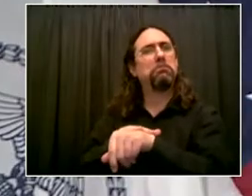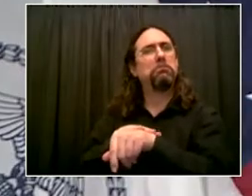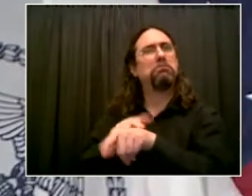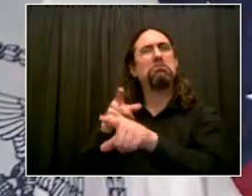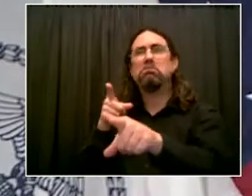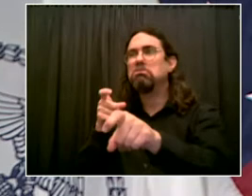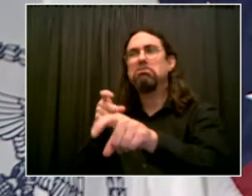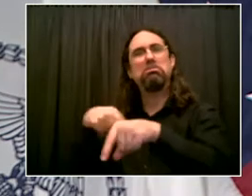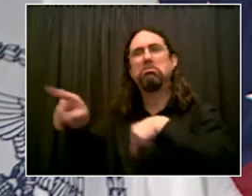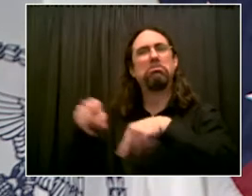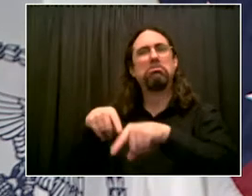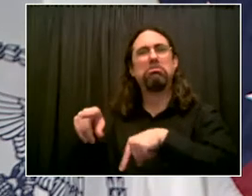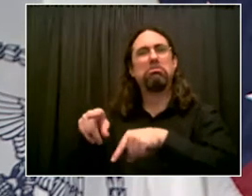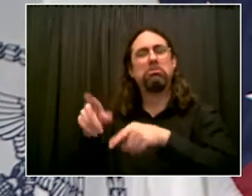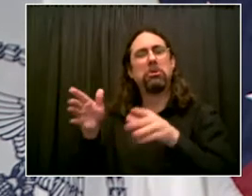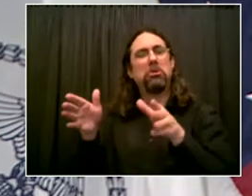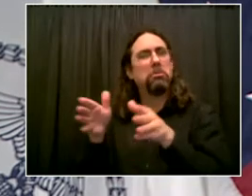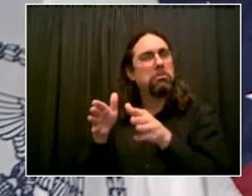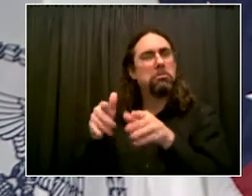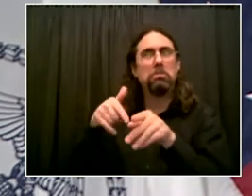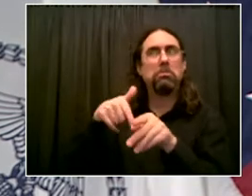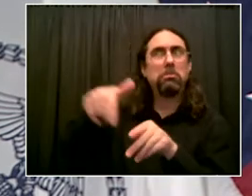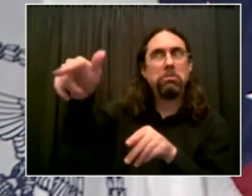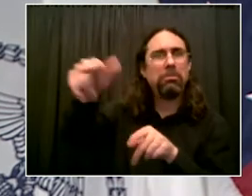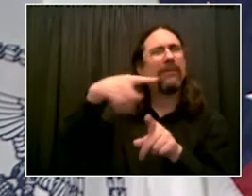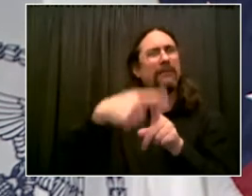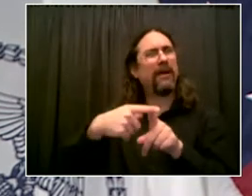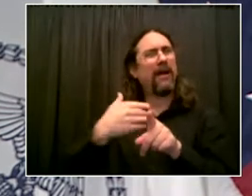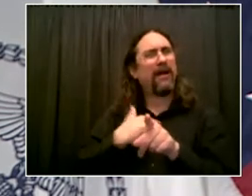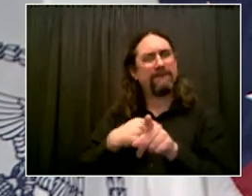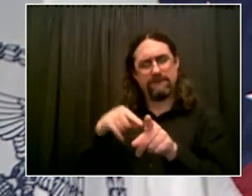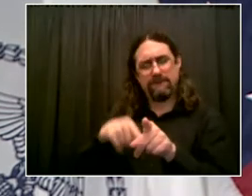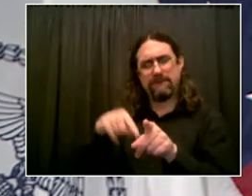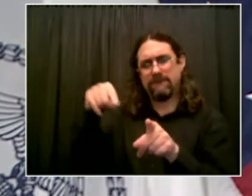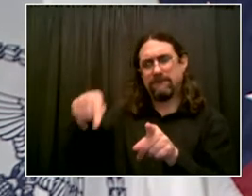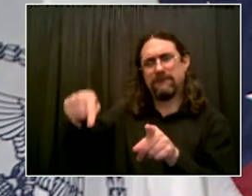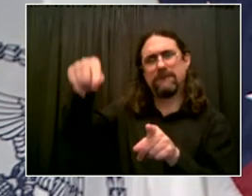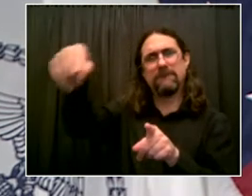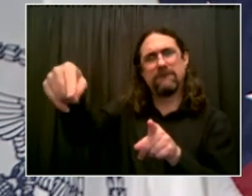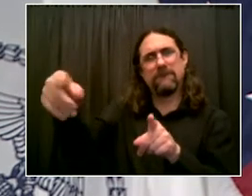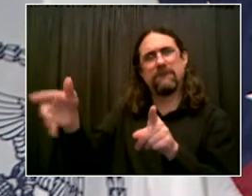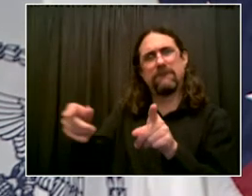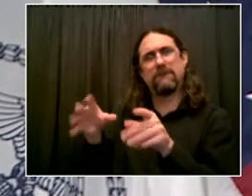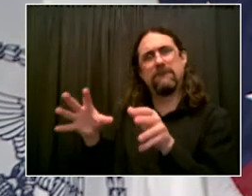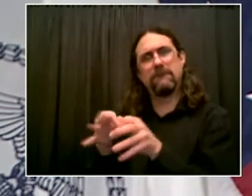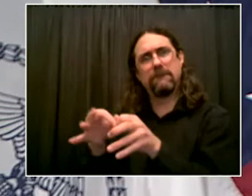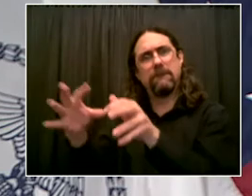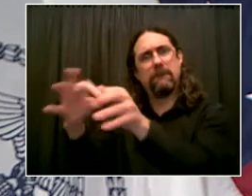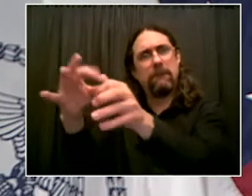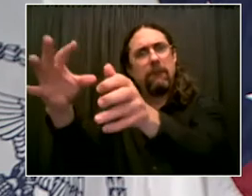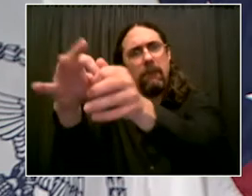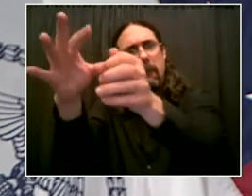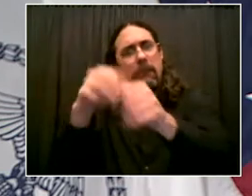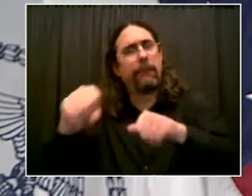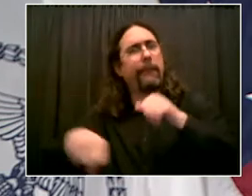We have time for two more questions today. The next question goes to Felipe from TV Globo.